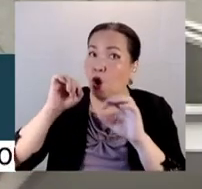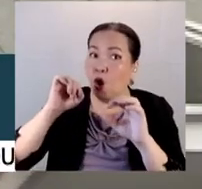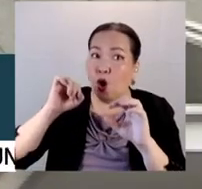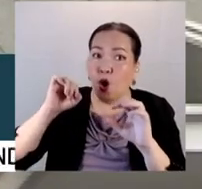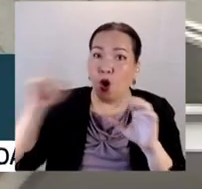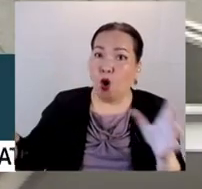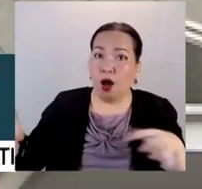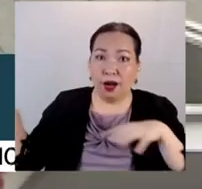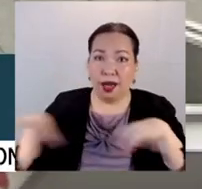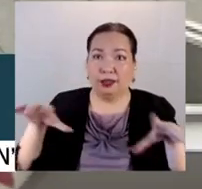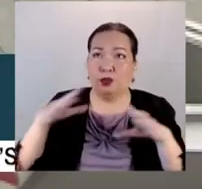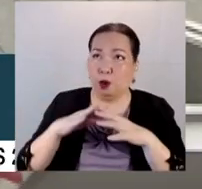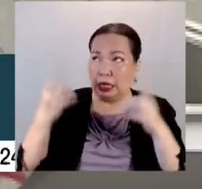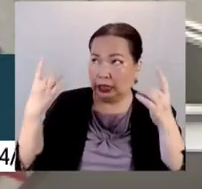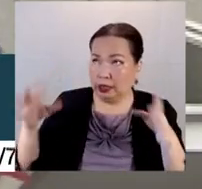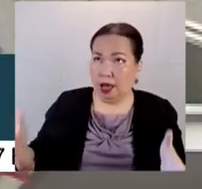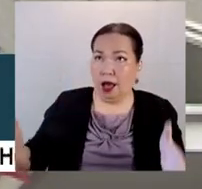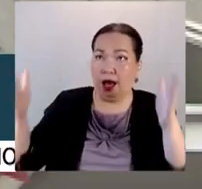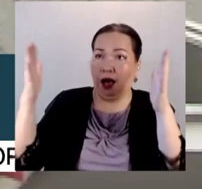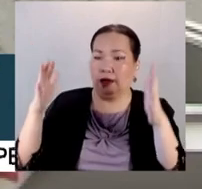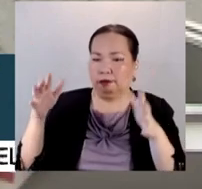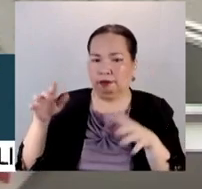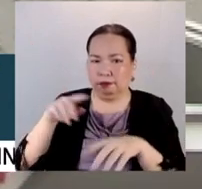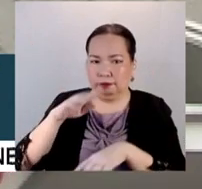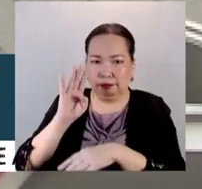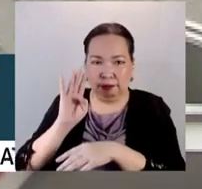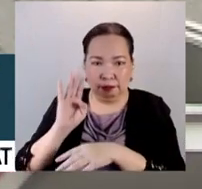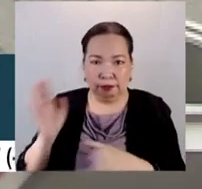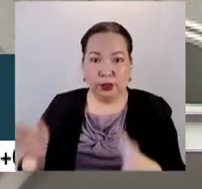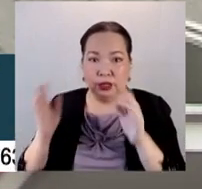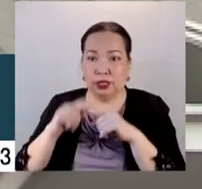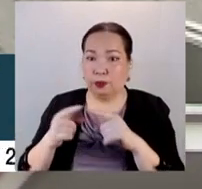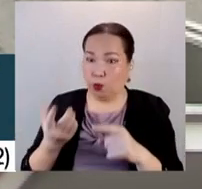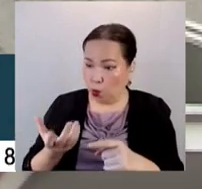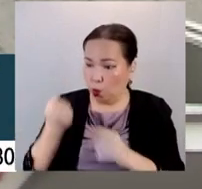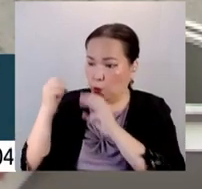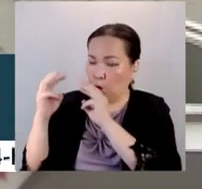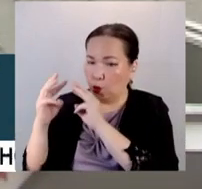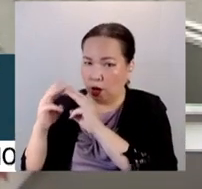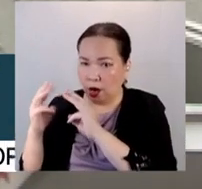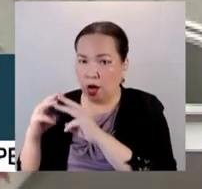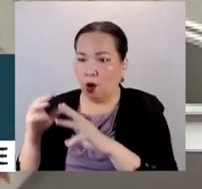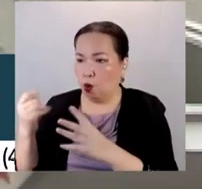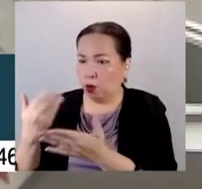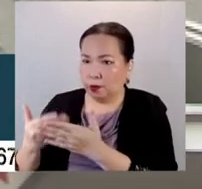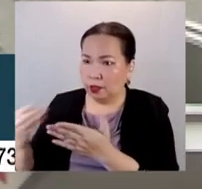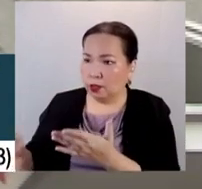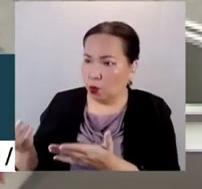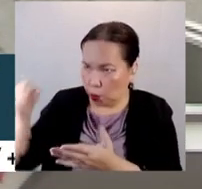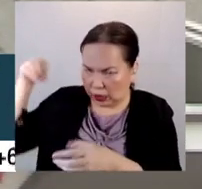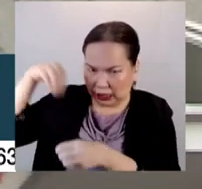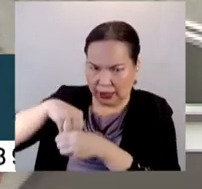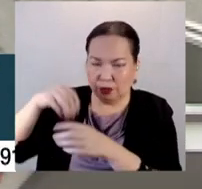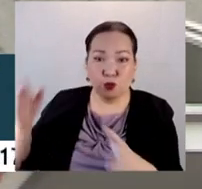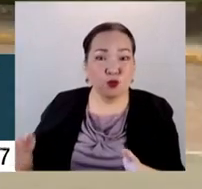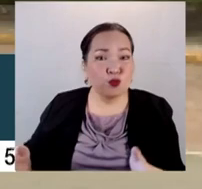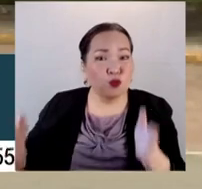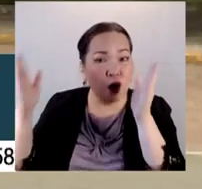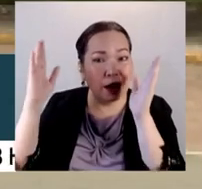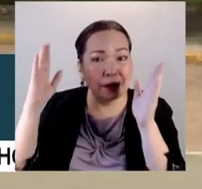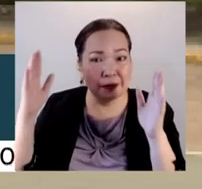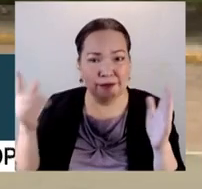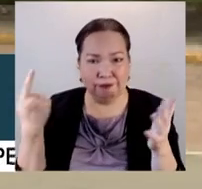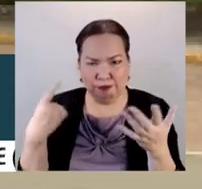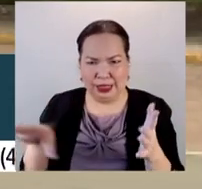lahat ng ginagawa. Try to imagine if you will have your own warehouse for all your machines, for all your equipment in-house in